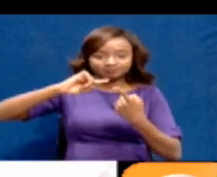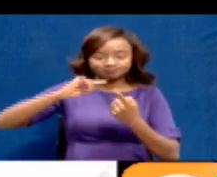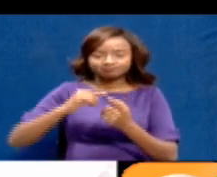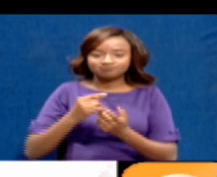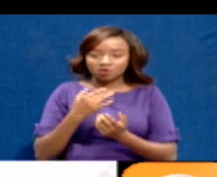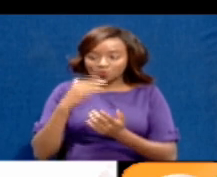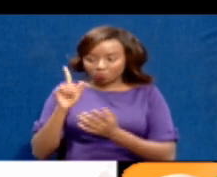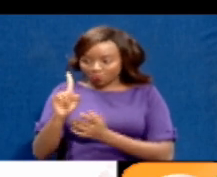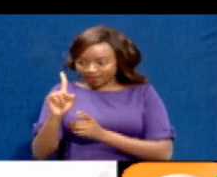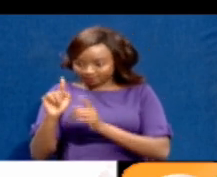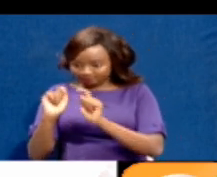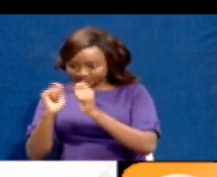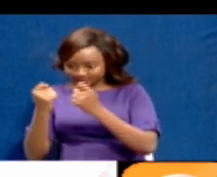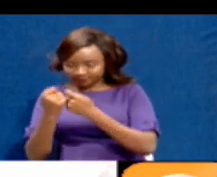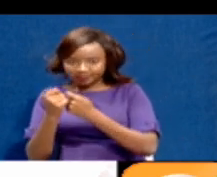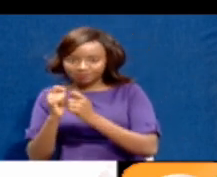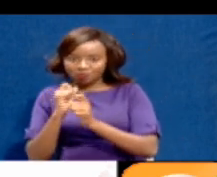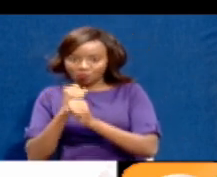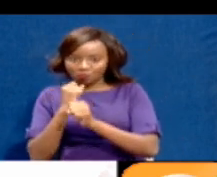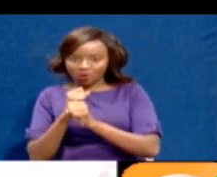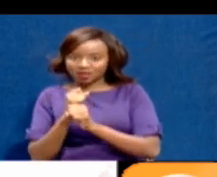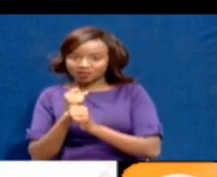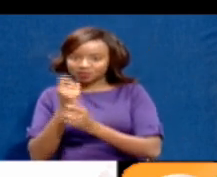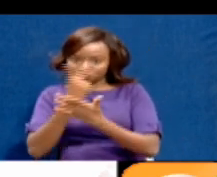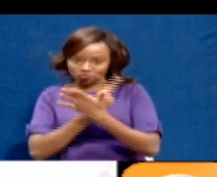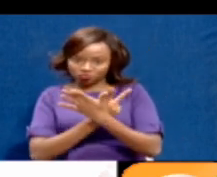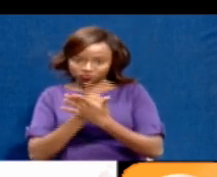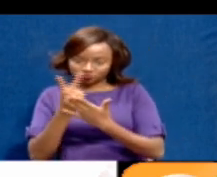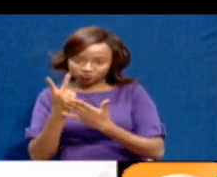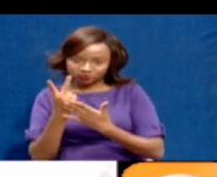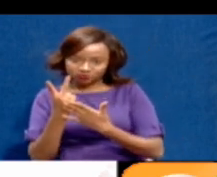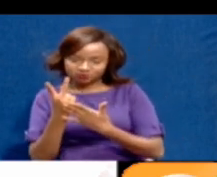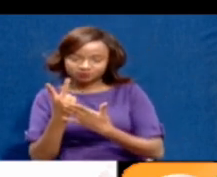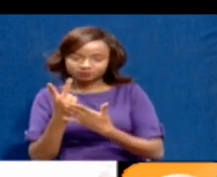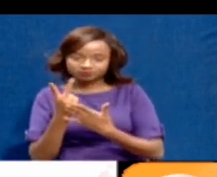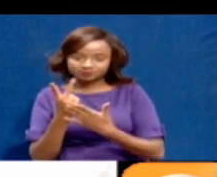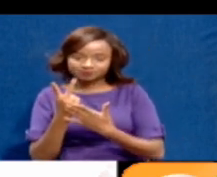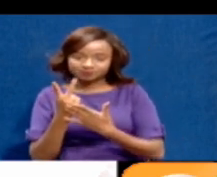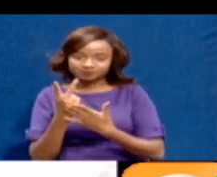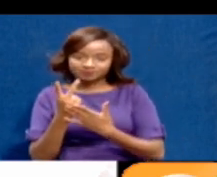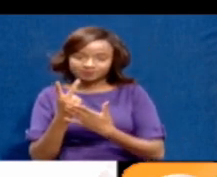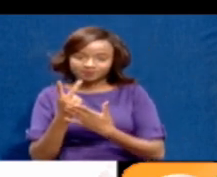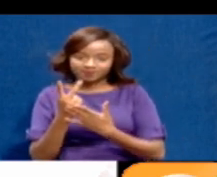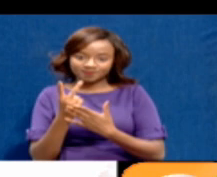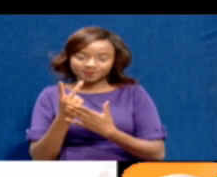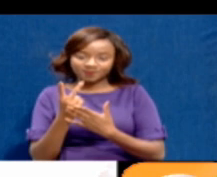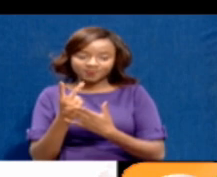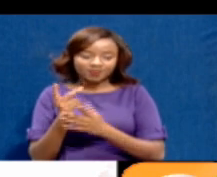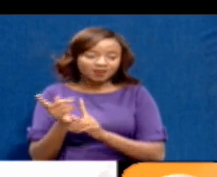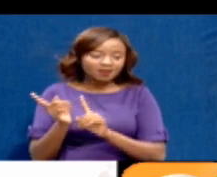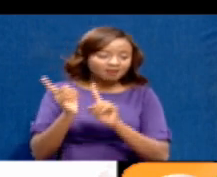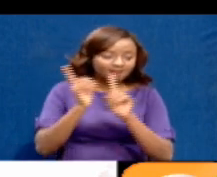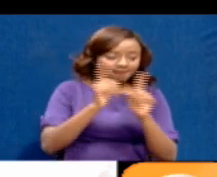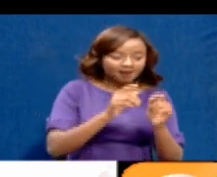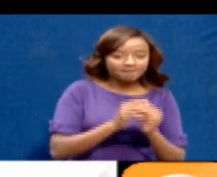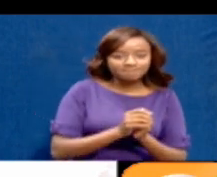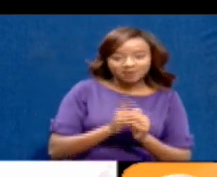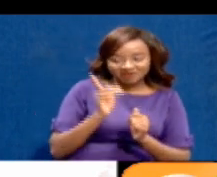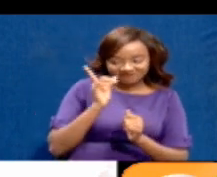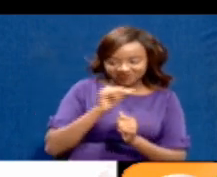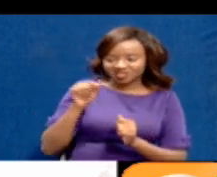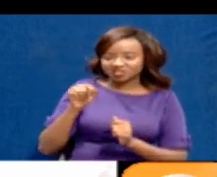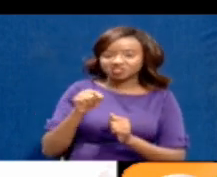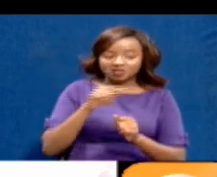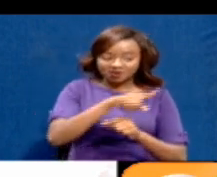for two weeks and then it goes on quarantine. We managed to get a hotel, that is Temple Point,